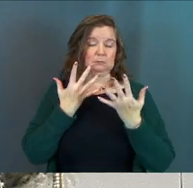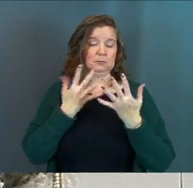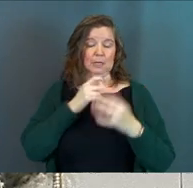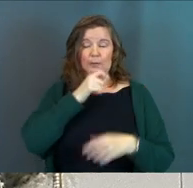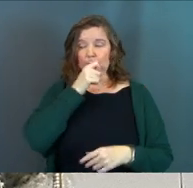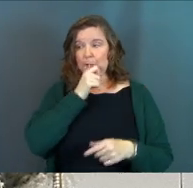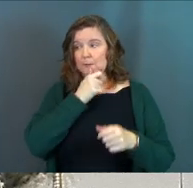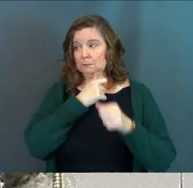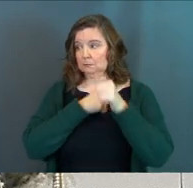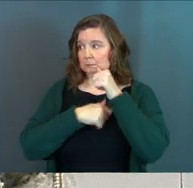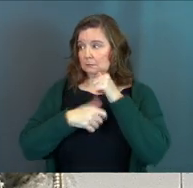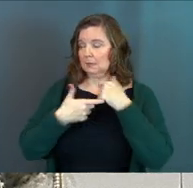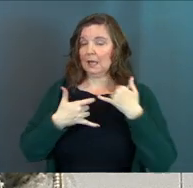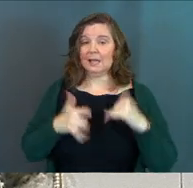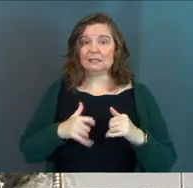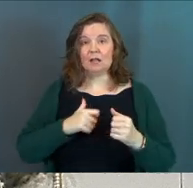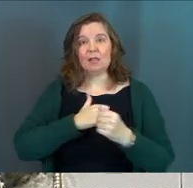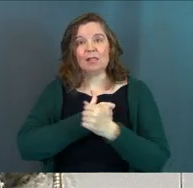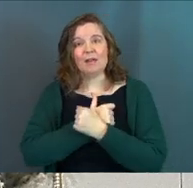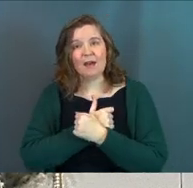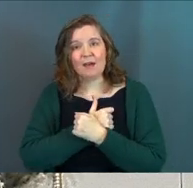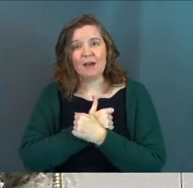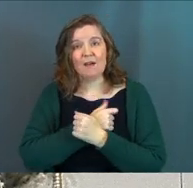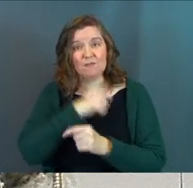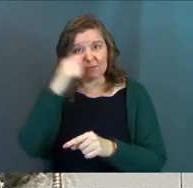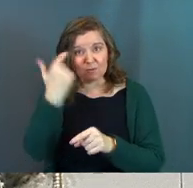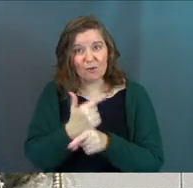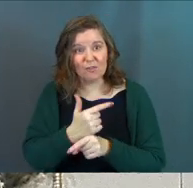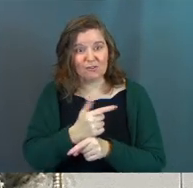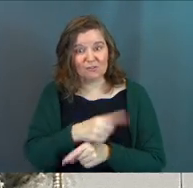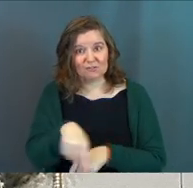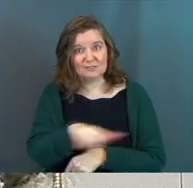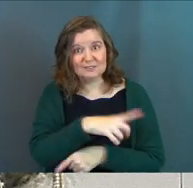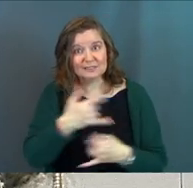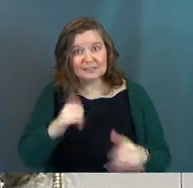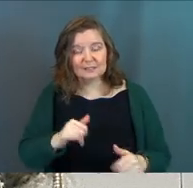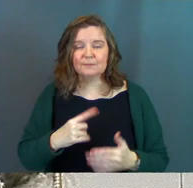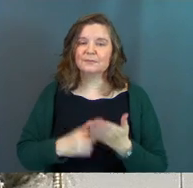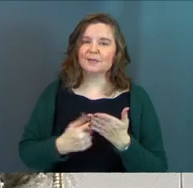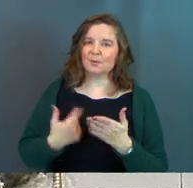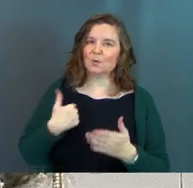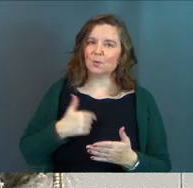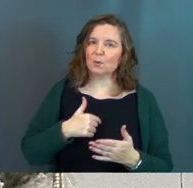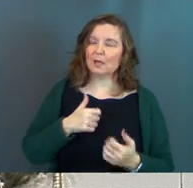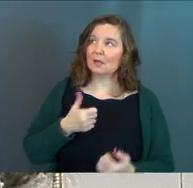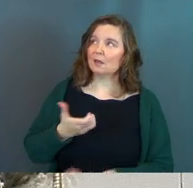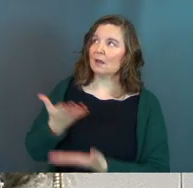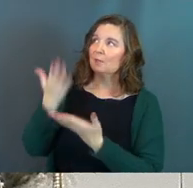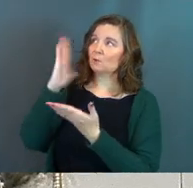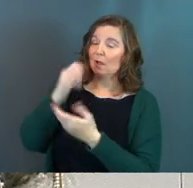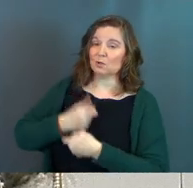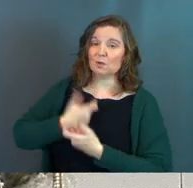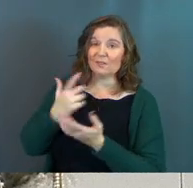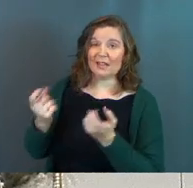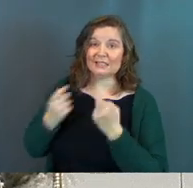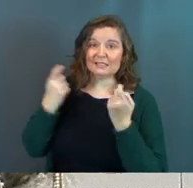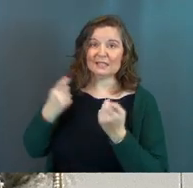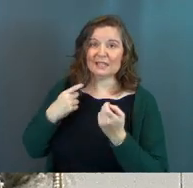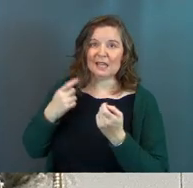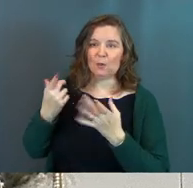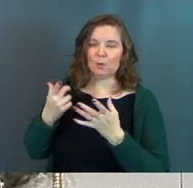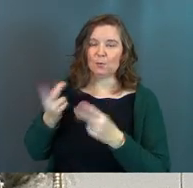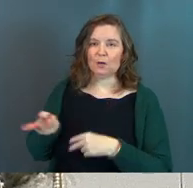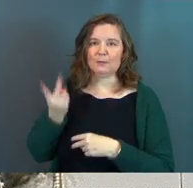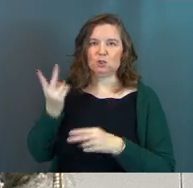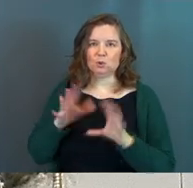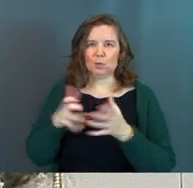put up with it and still love little brother. See, sometimes we come to God to confess our sins, right? And we put